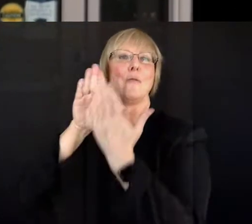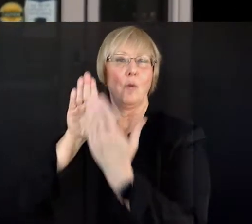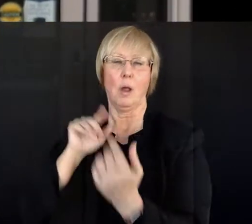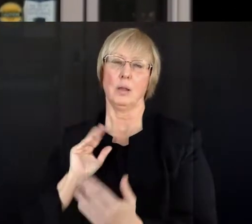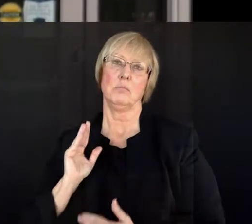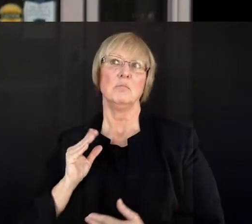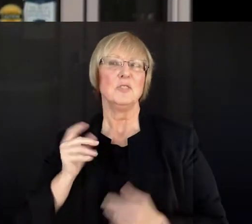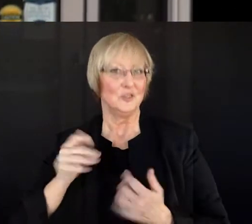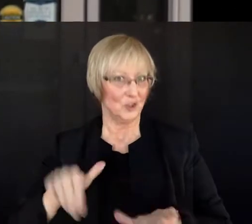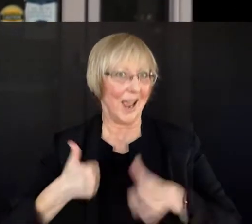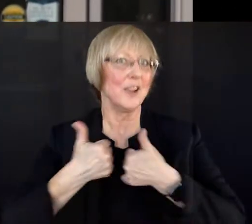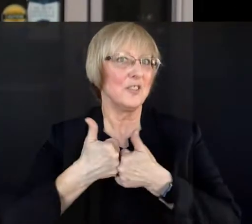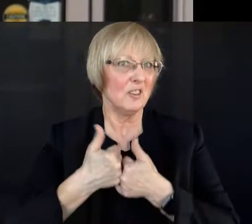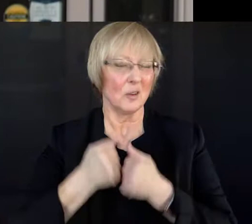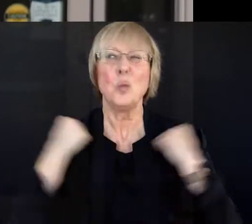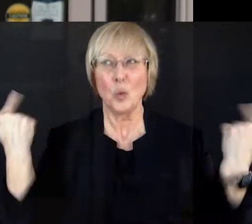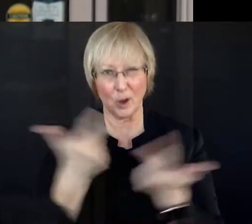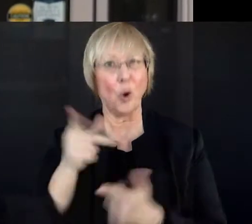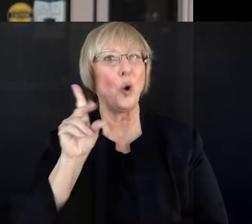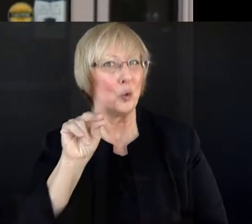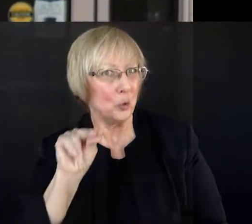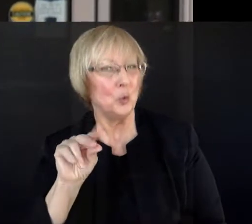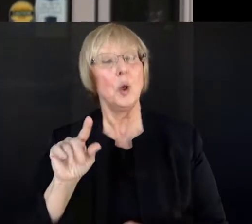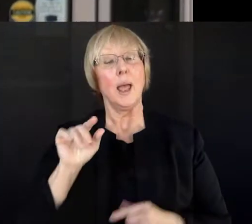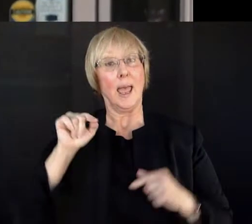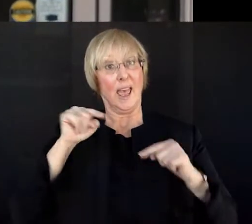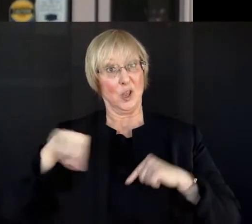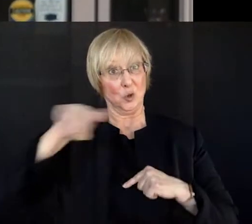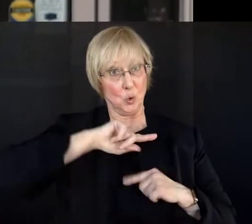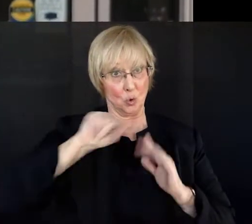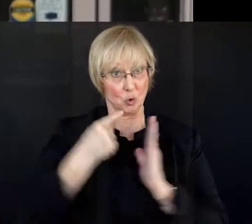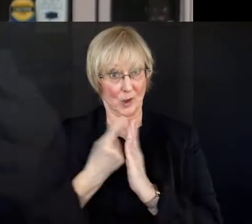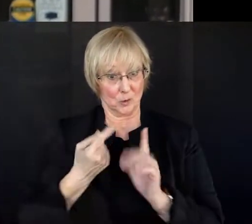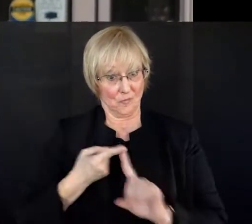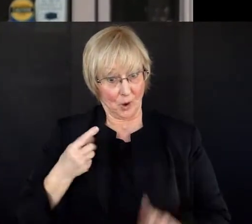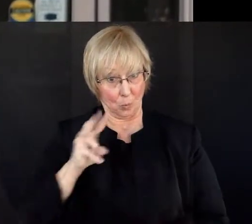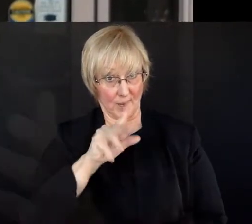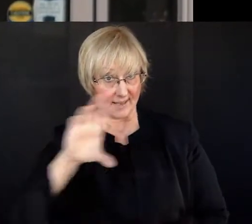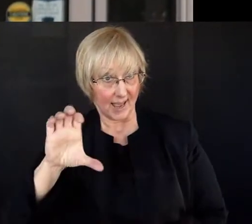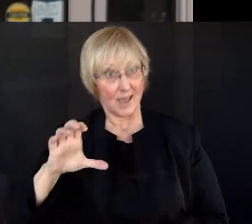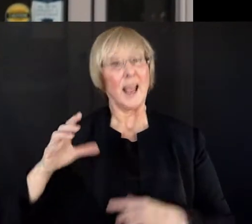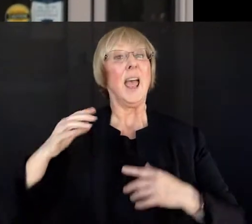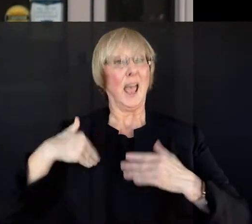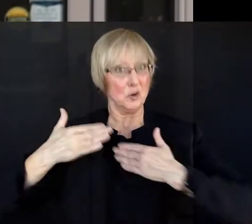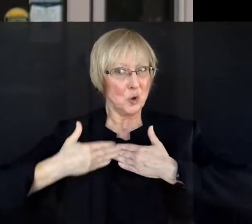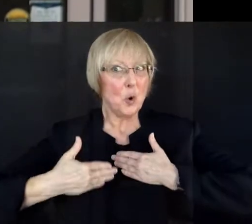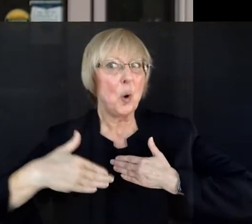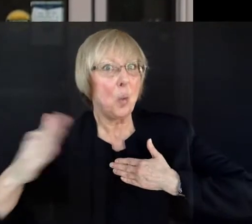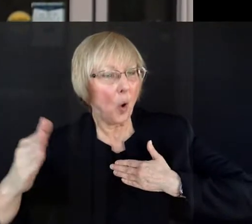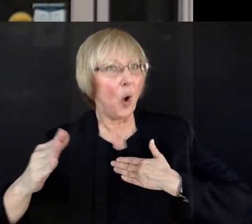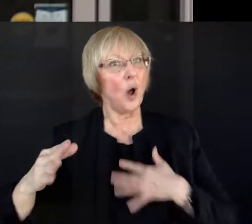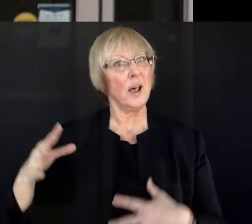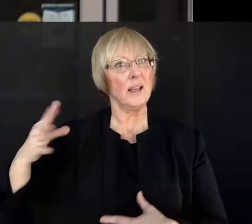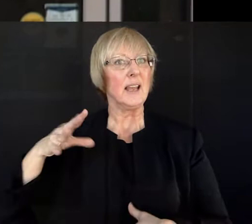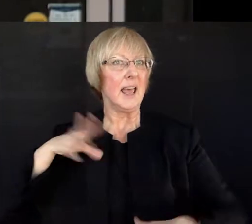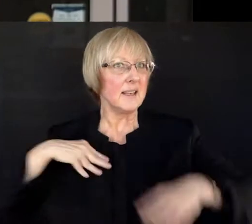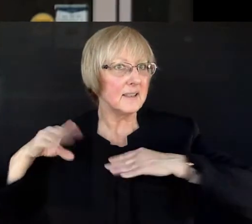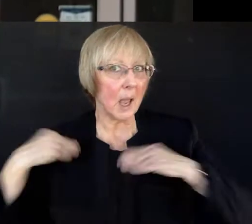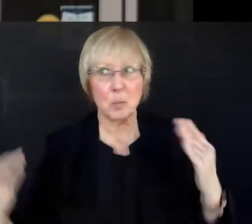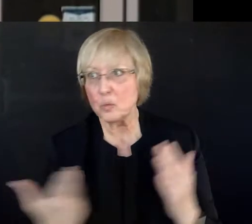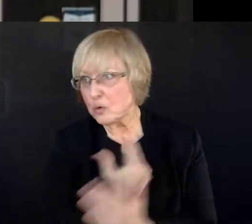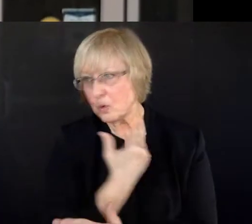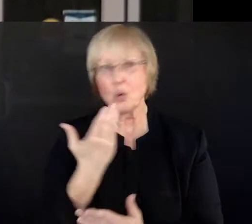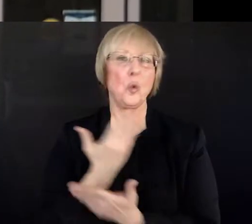future challenges. Everyone does. And as graduates of Wake Tech and as you go out and to take on new things, you're going to